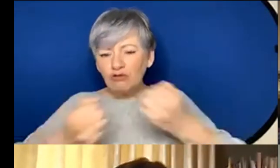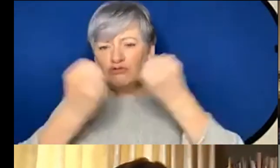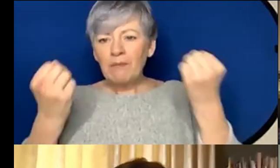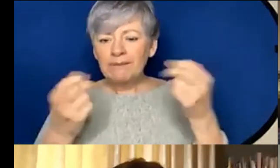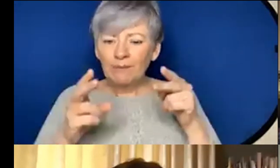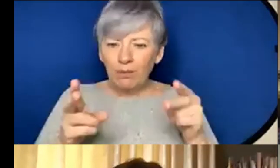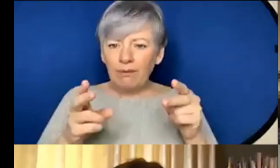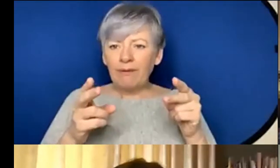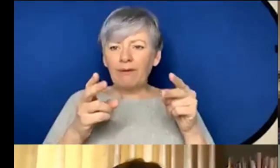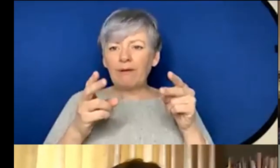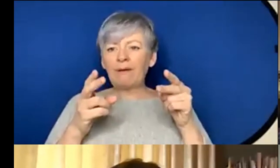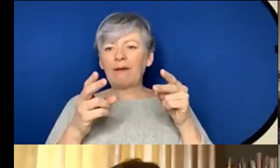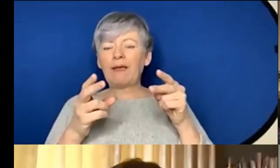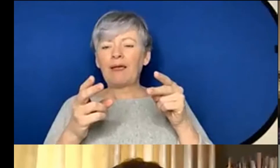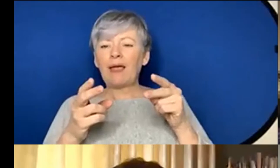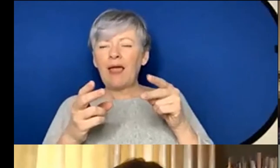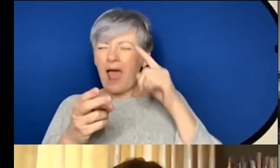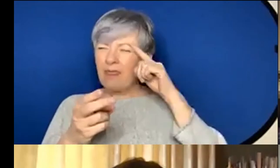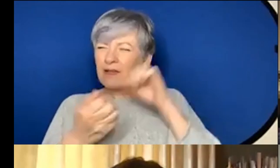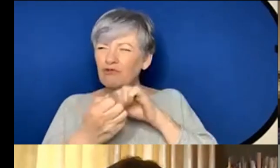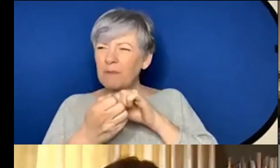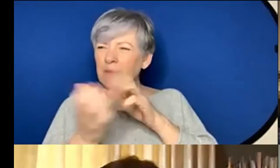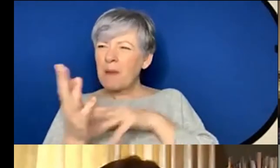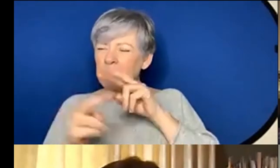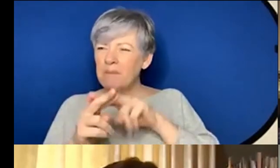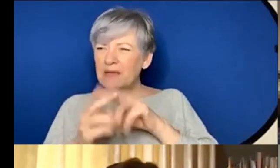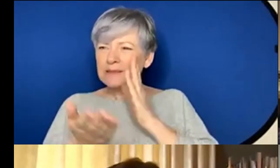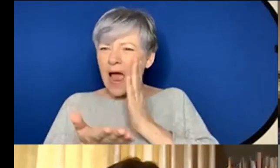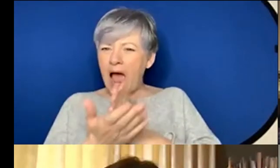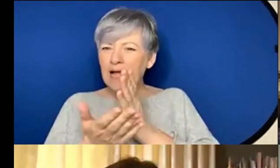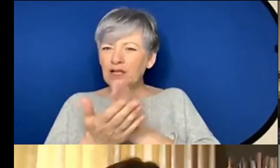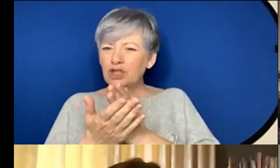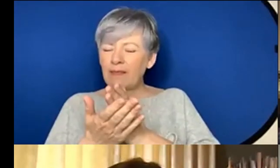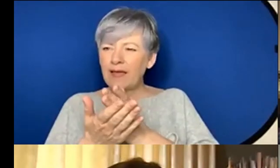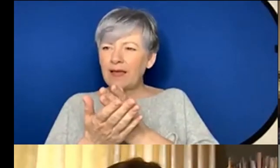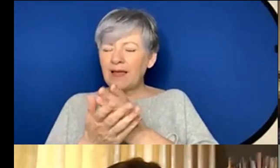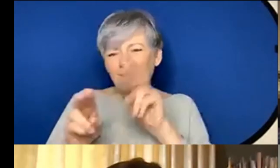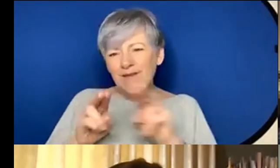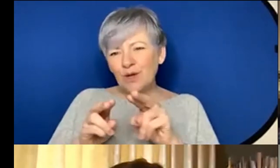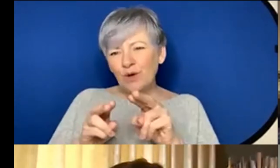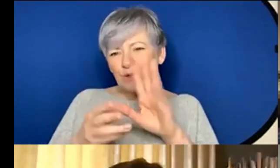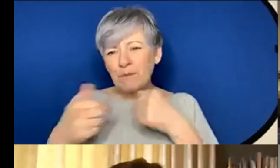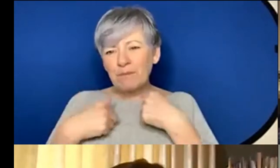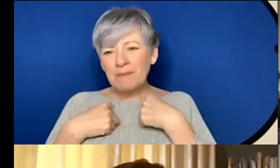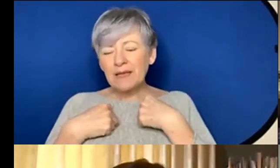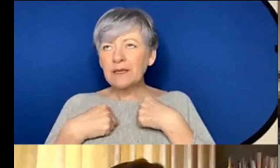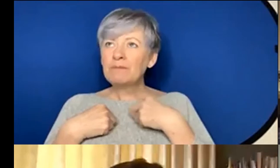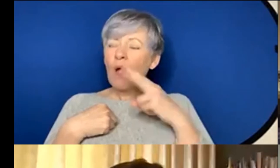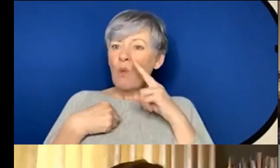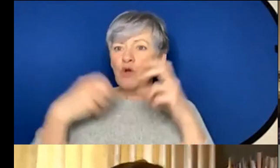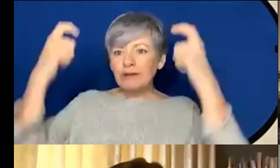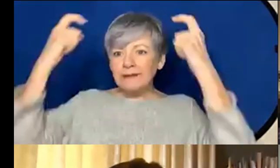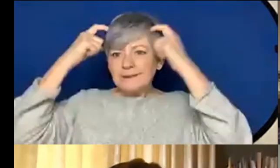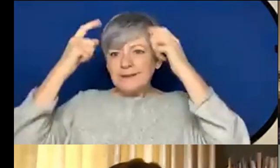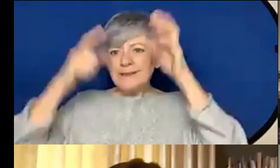quite a lot in that I think I remember my parents actually my family videos of me actually um when they watch like a Disney film